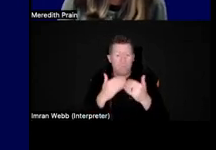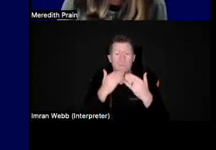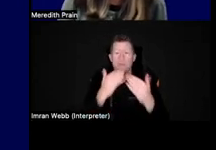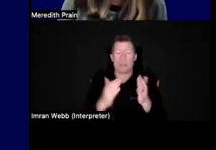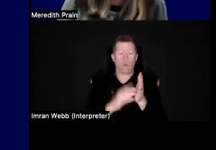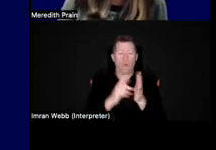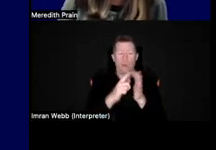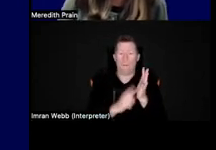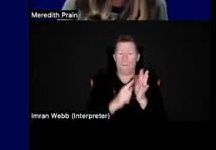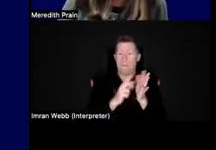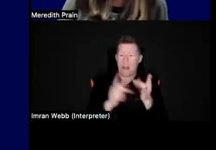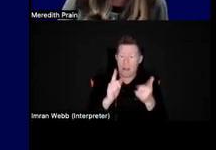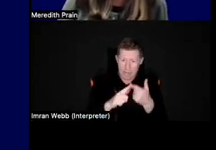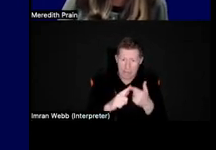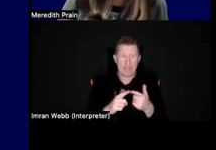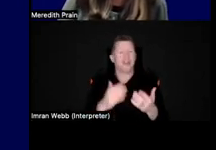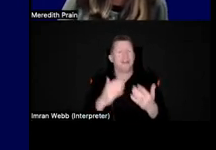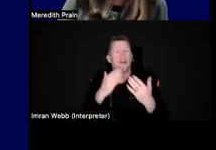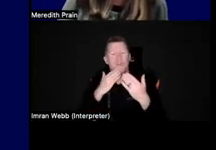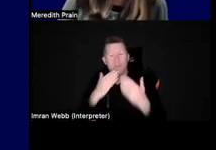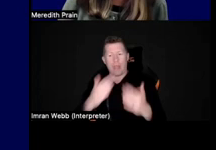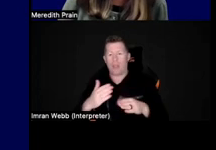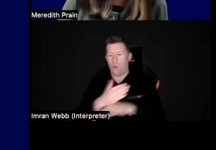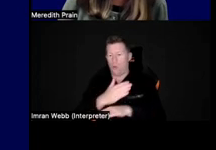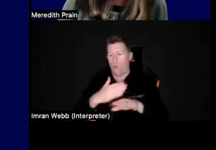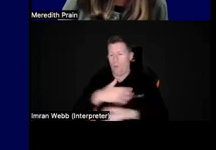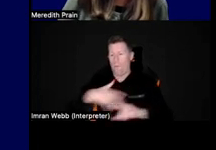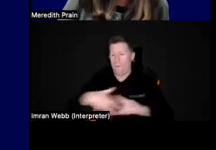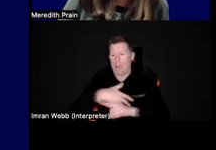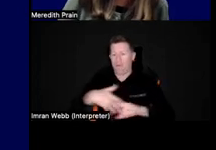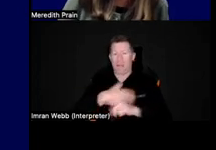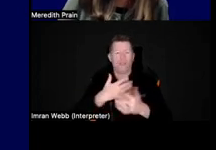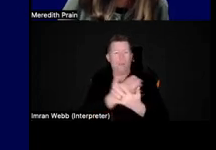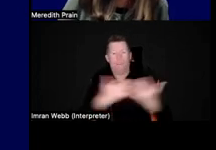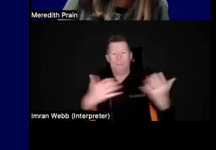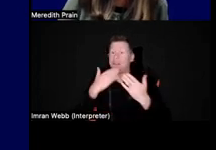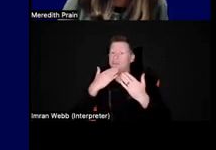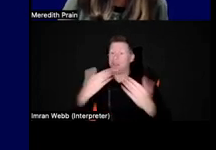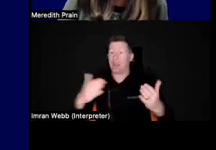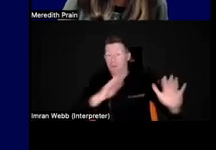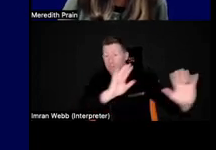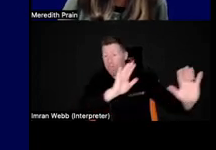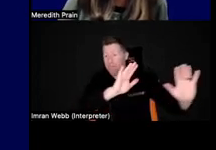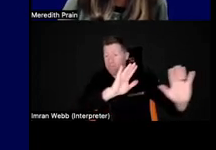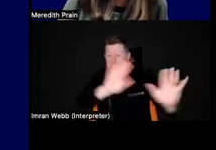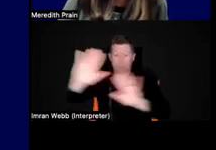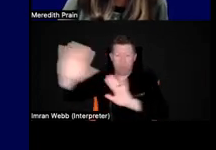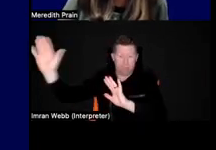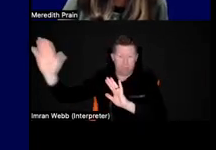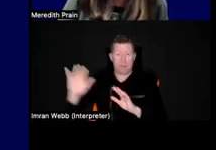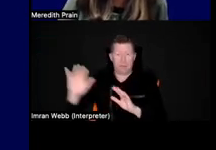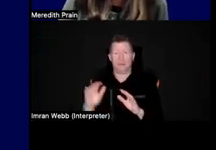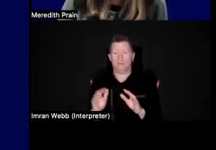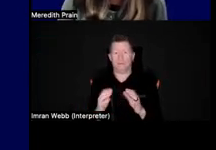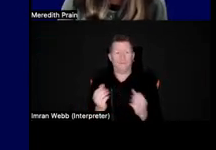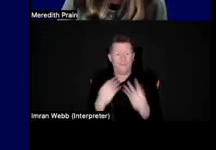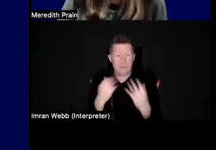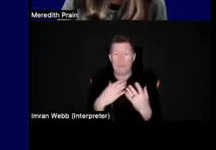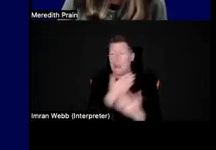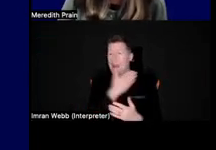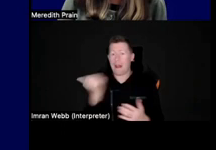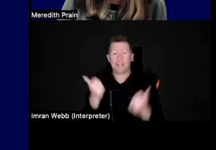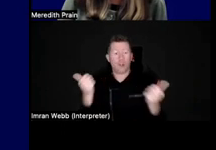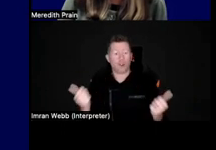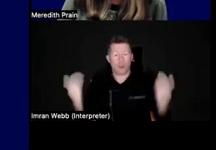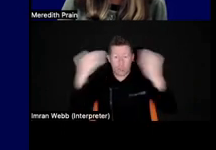and Renee for doing a huge amount of work in the background. So thanks to all of you for participating and for your feedback. Have a